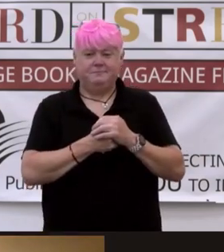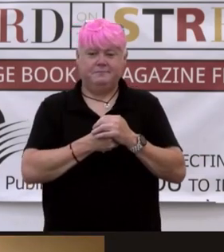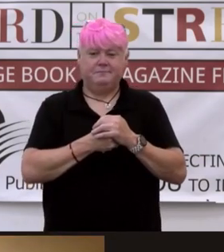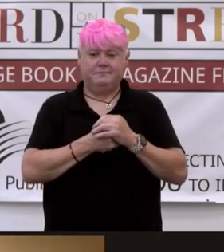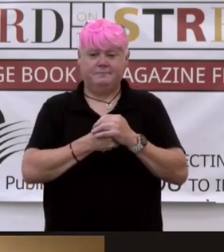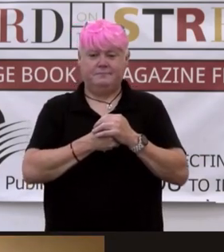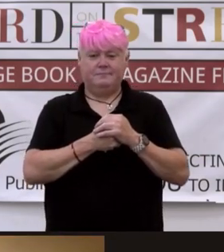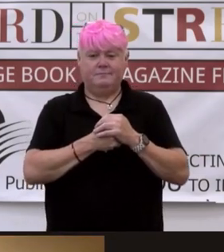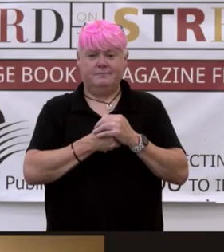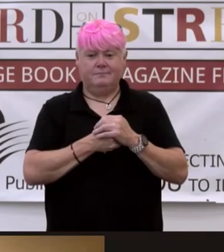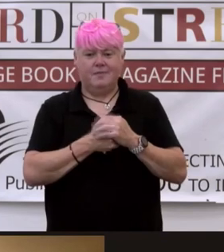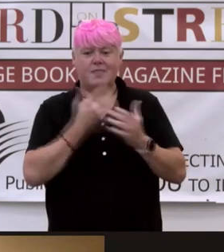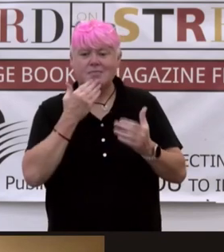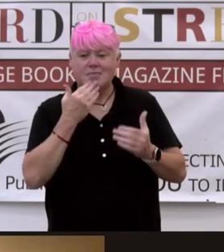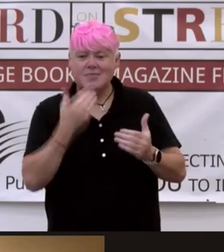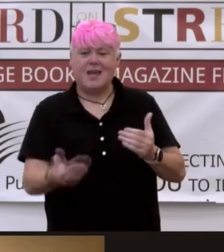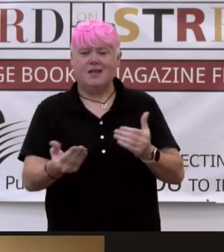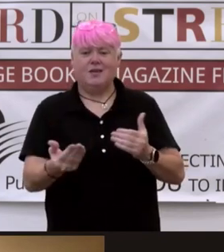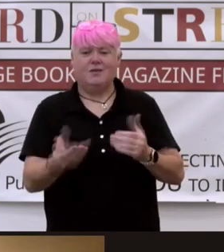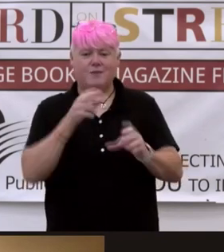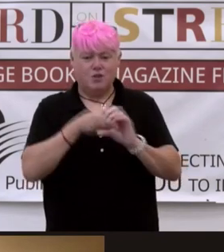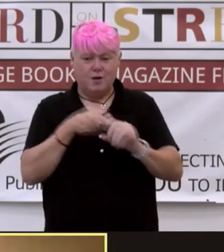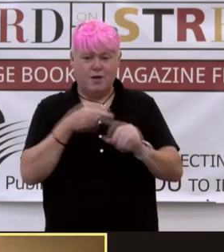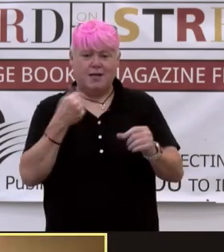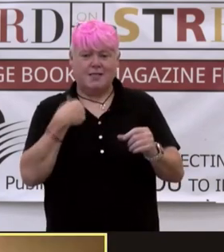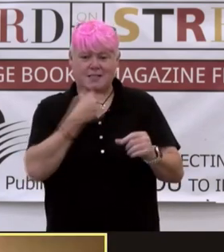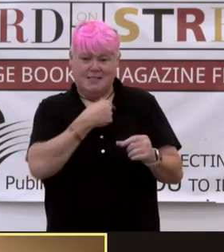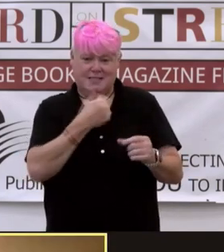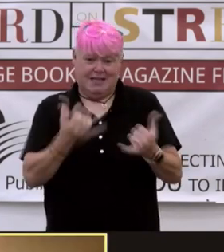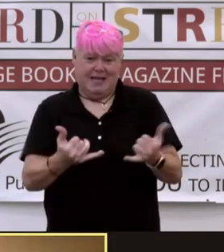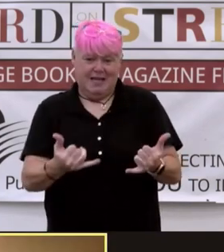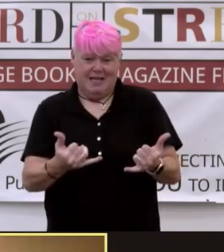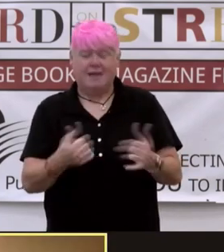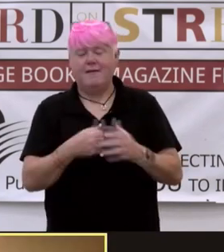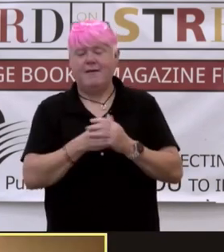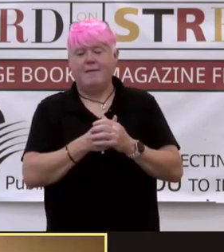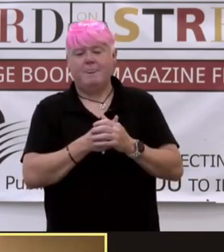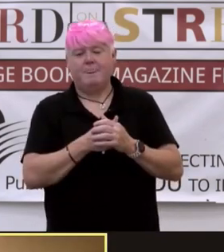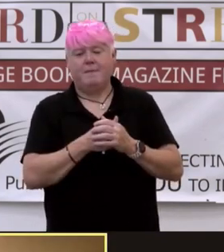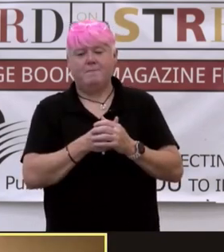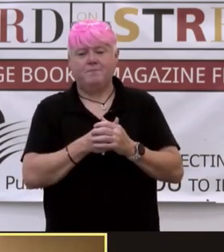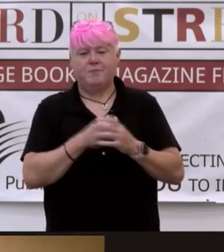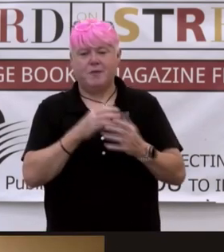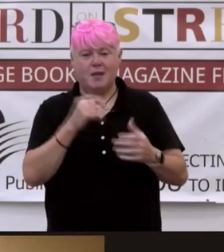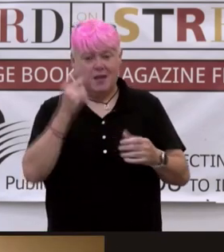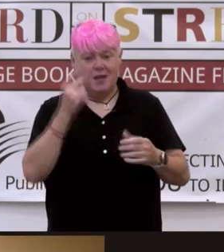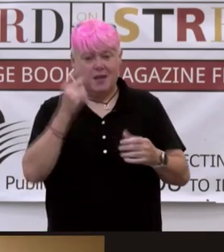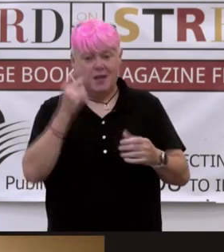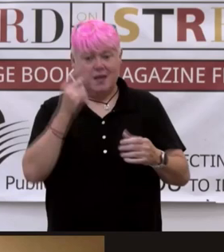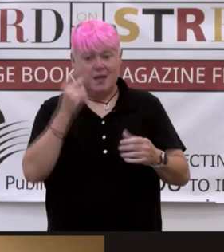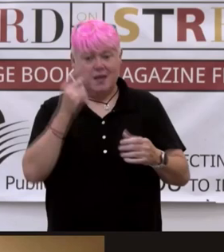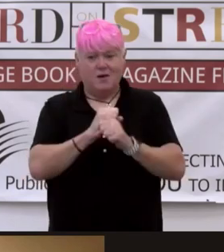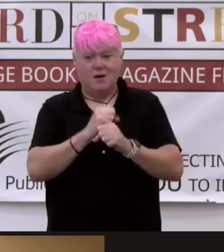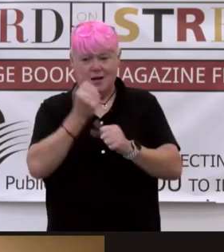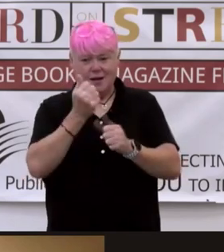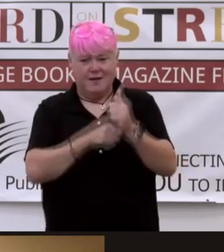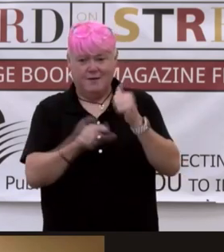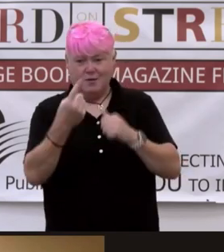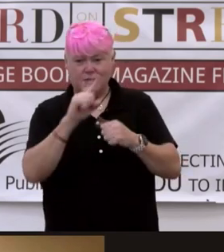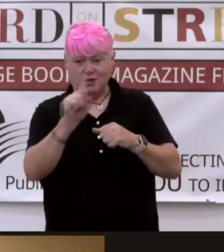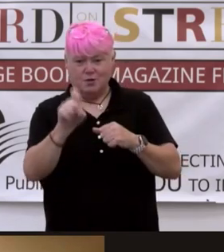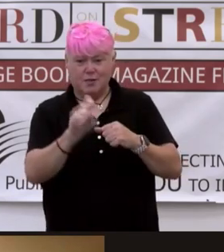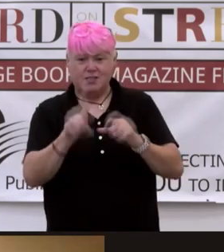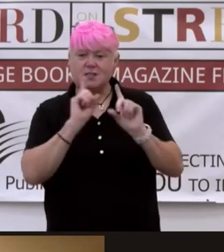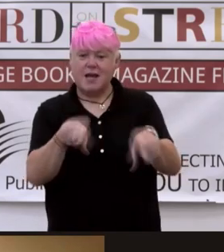Excellent. Well, thank you very much for joining us today. Thank you. And I think we've got everybody's questions answered, at least for now.